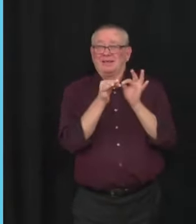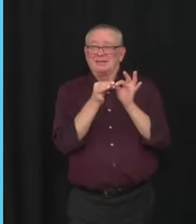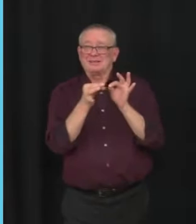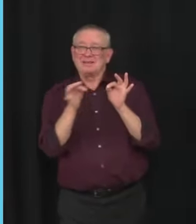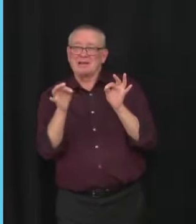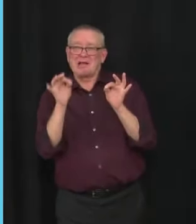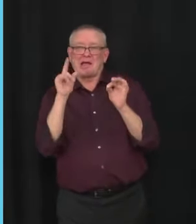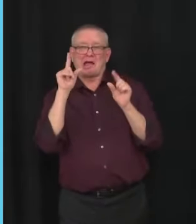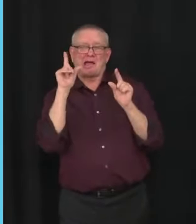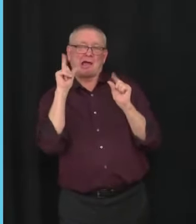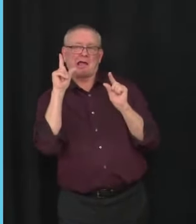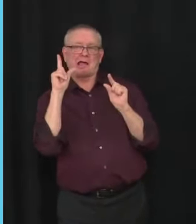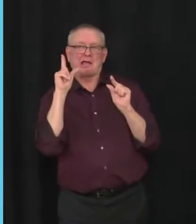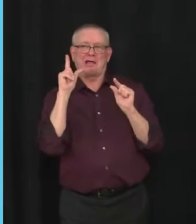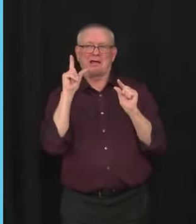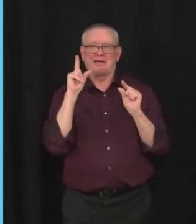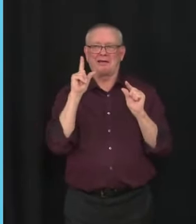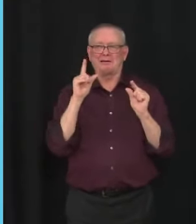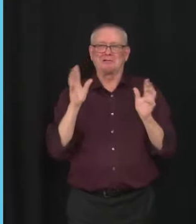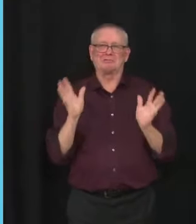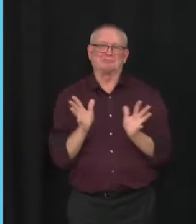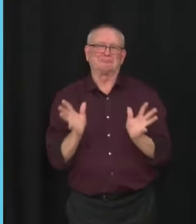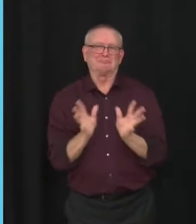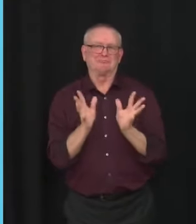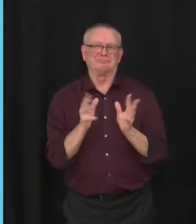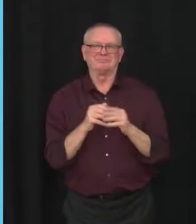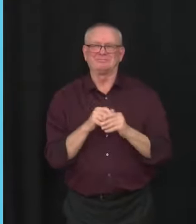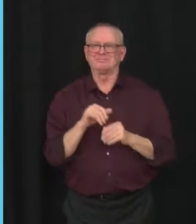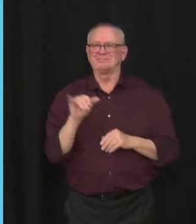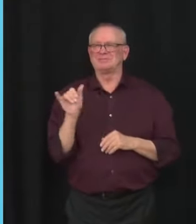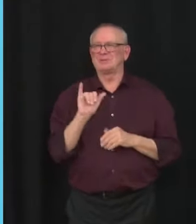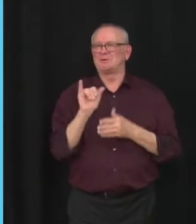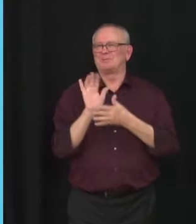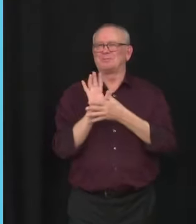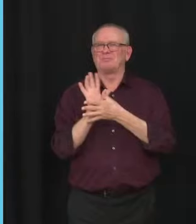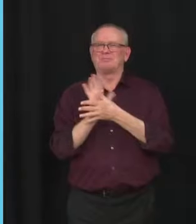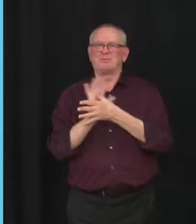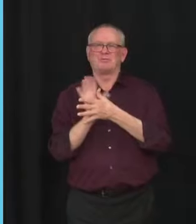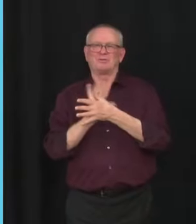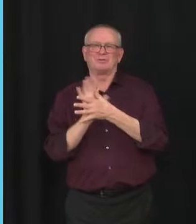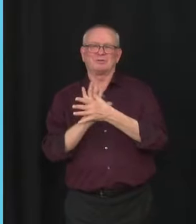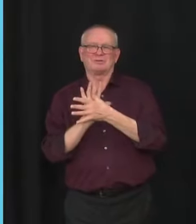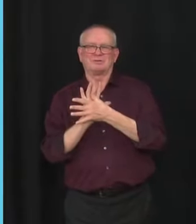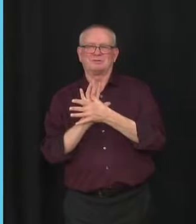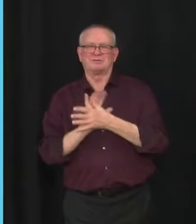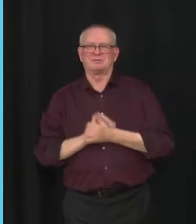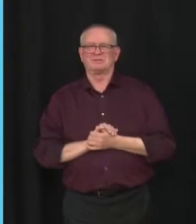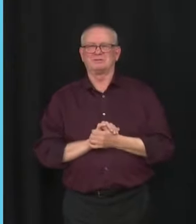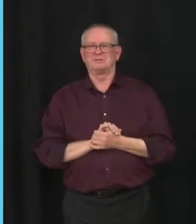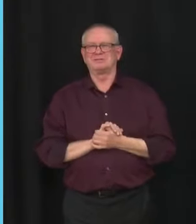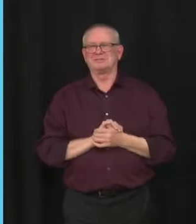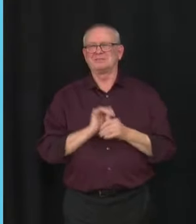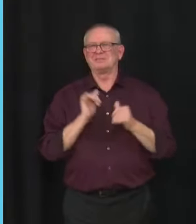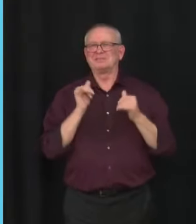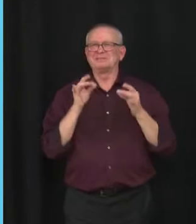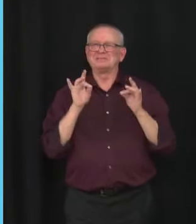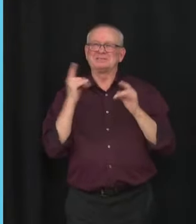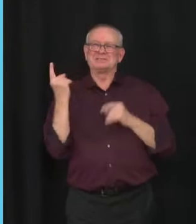like in the gangster movies where they say, you know, nice little pipeline you've got there, be a terrible thing if something happened to it.